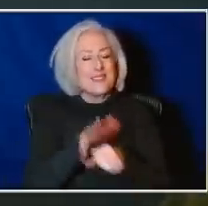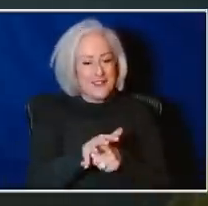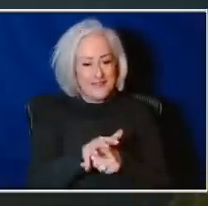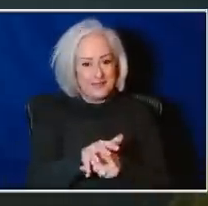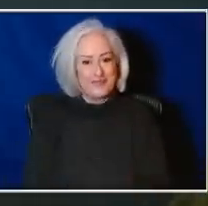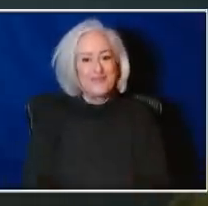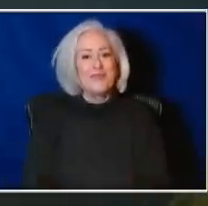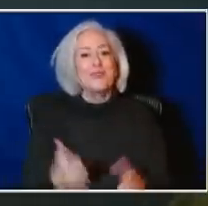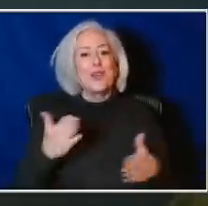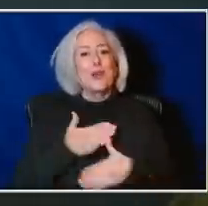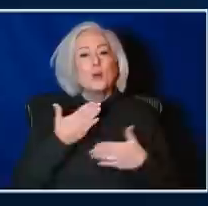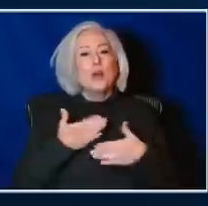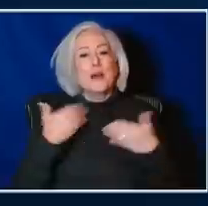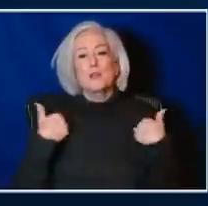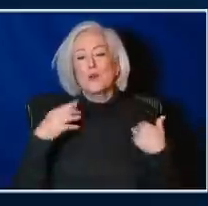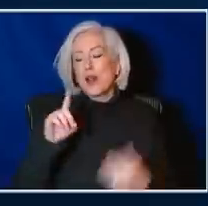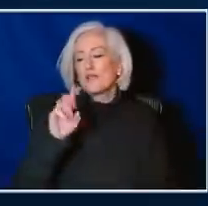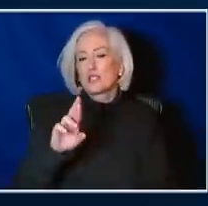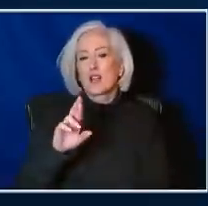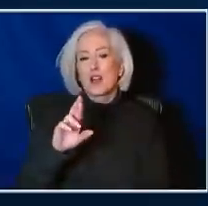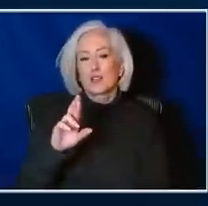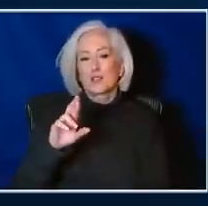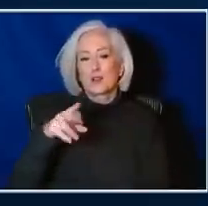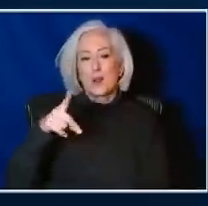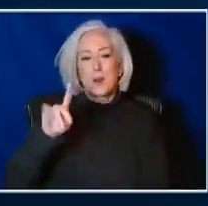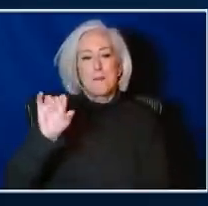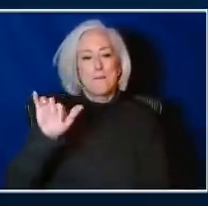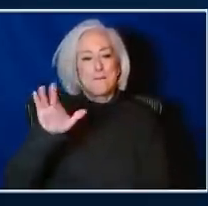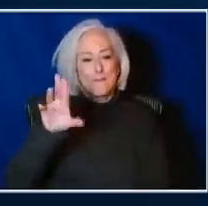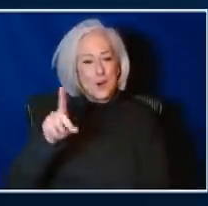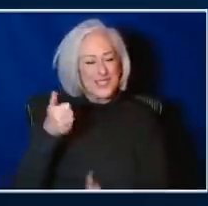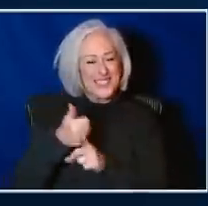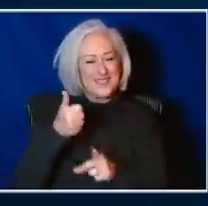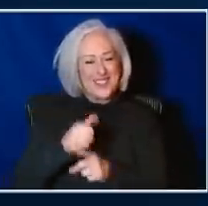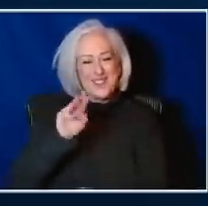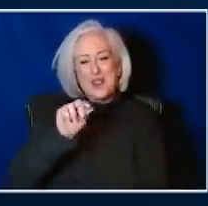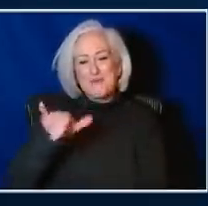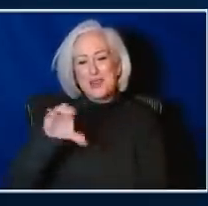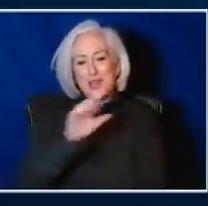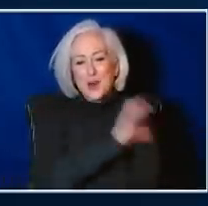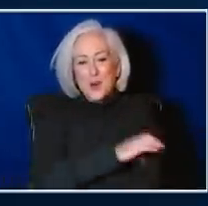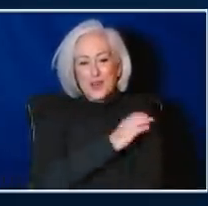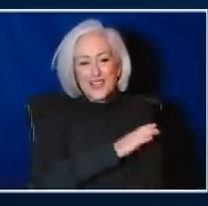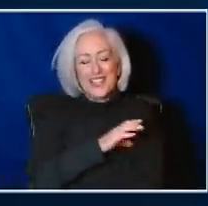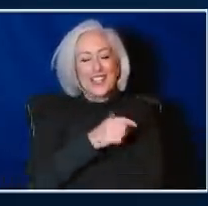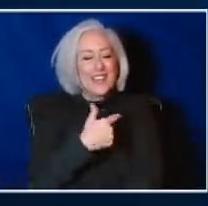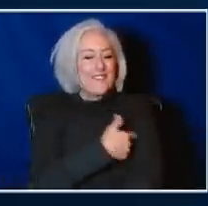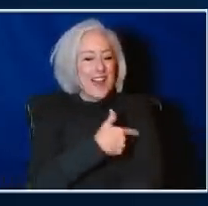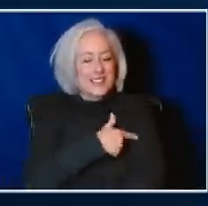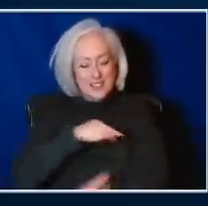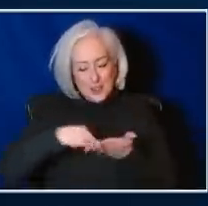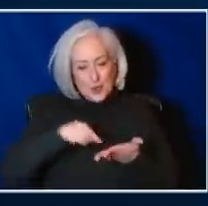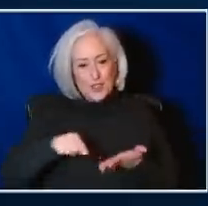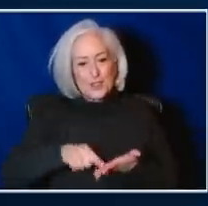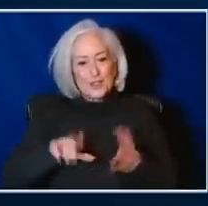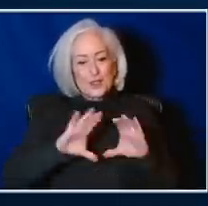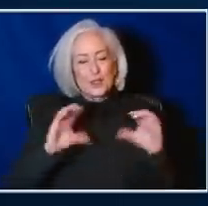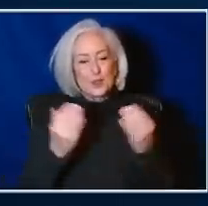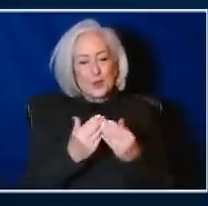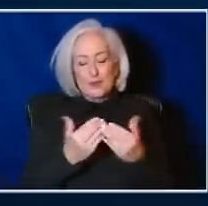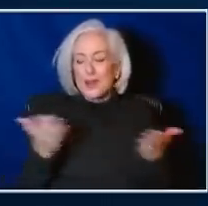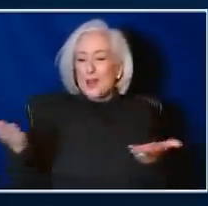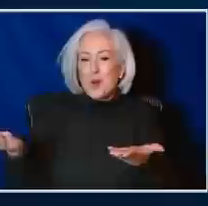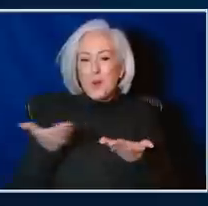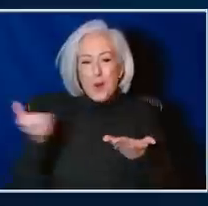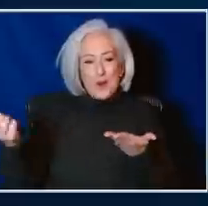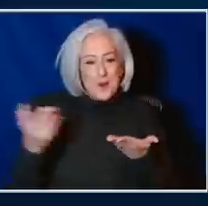vaccinologist Dr. Gregory Poland. He's the director of the Mayo Clinic's vaccine research group. We welcome him back. He's been a guest with us